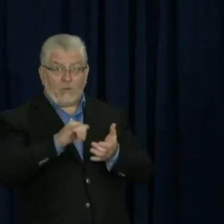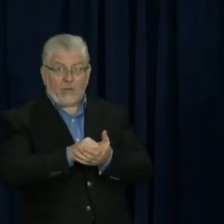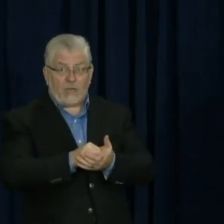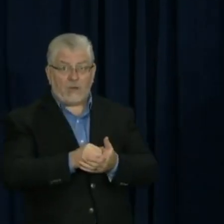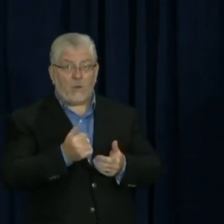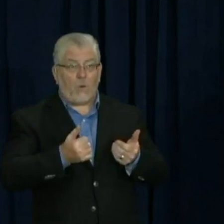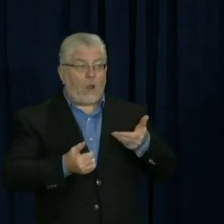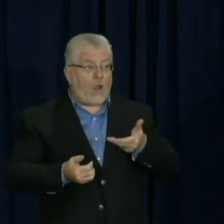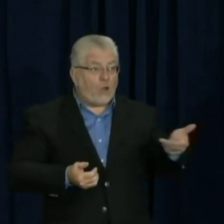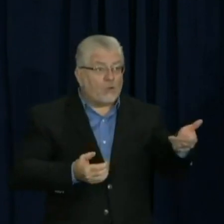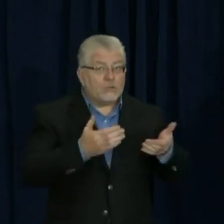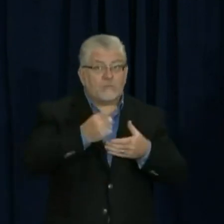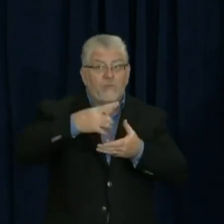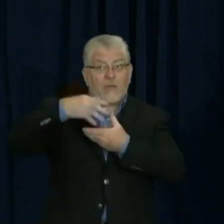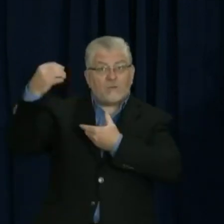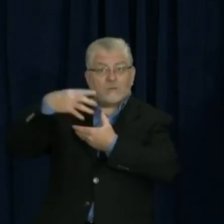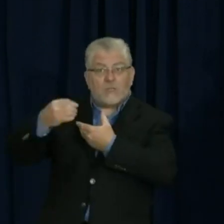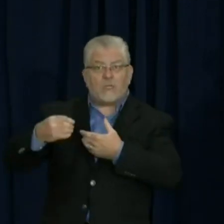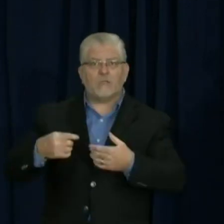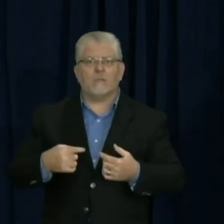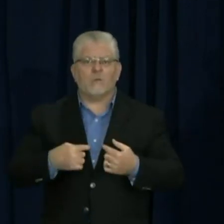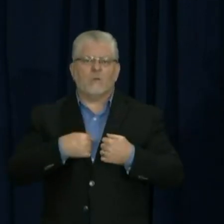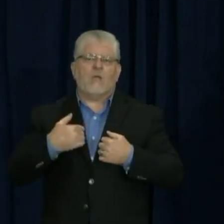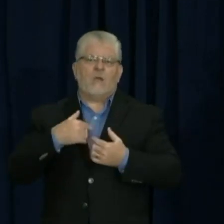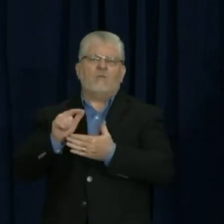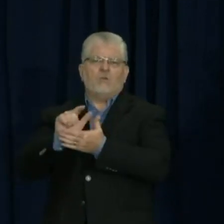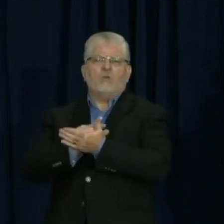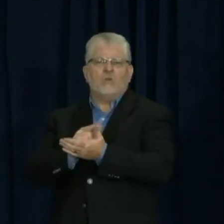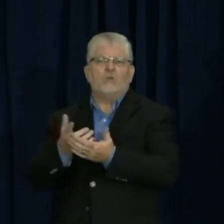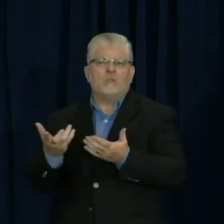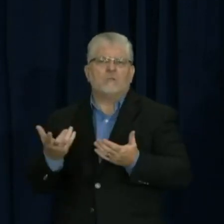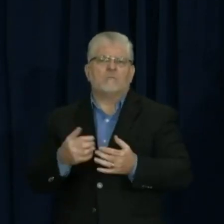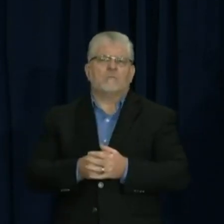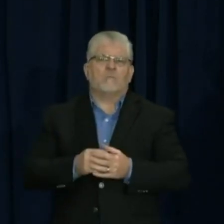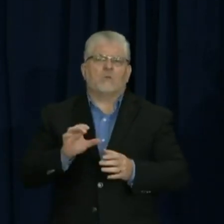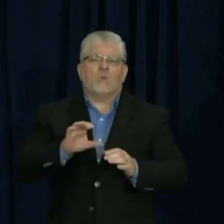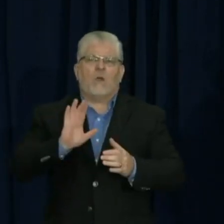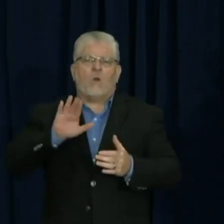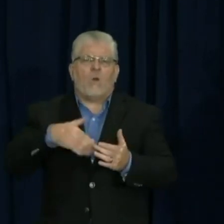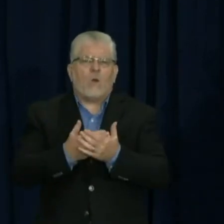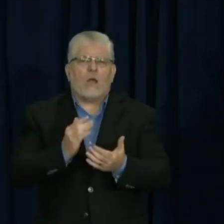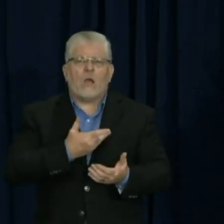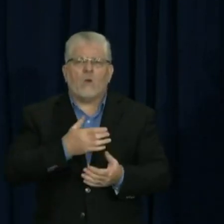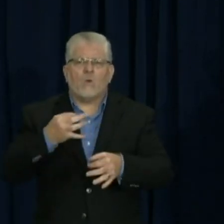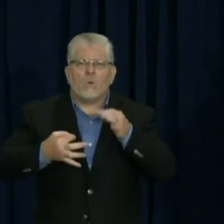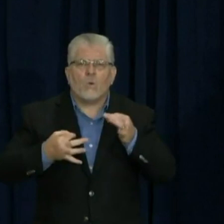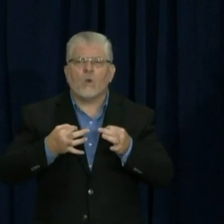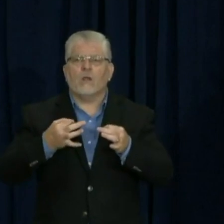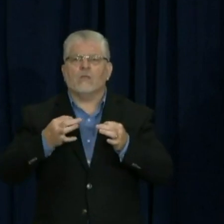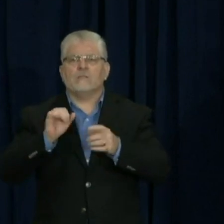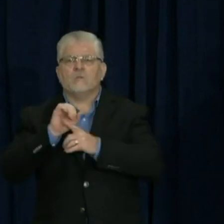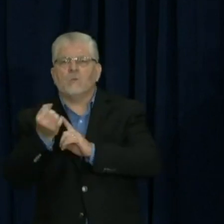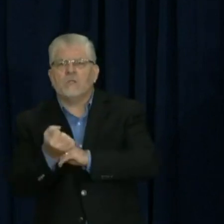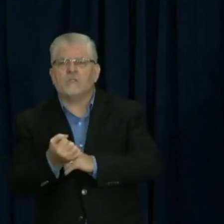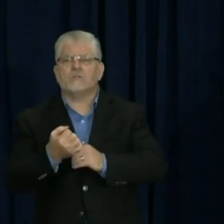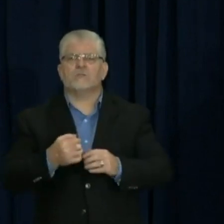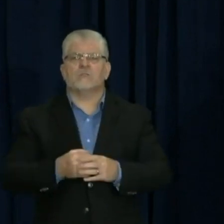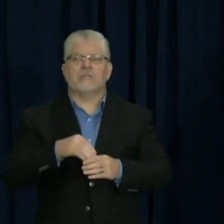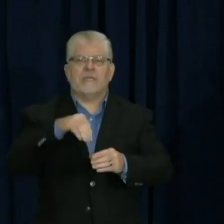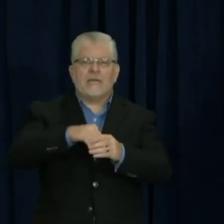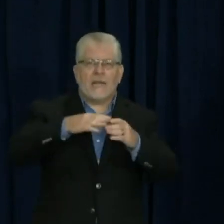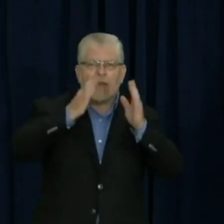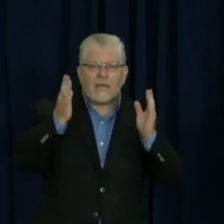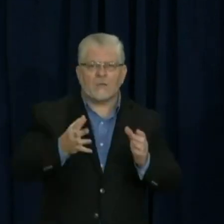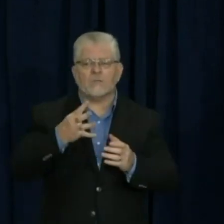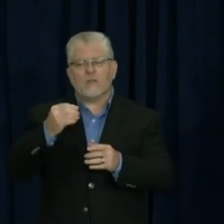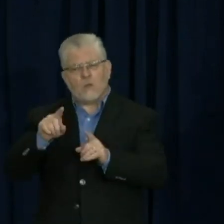I mean, what we've been doing all along with all the litigation that's been flying this year is we have a mix of in-house and outside counsel.